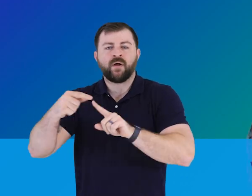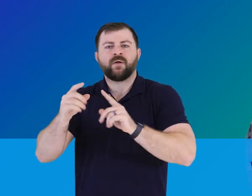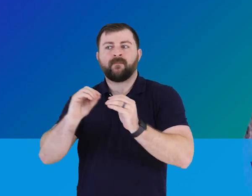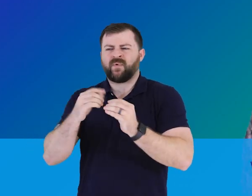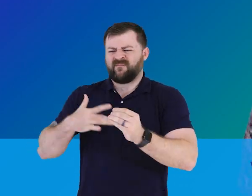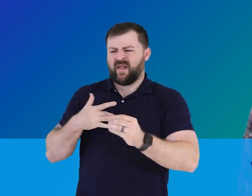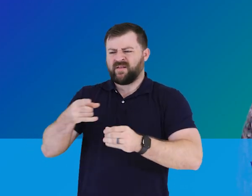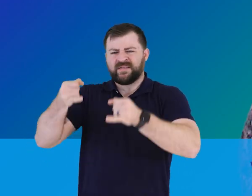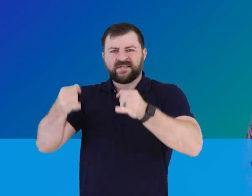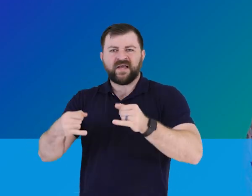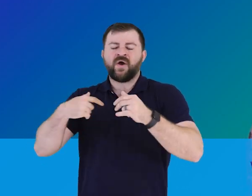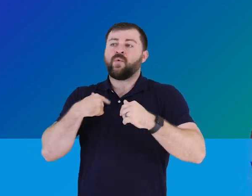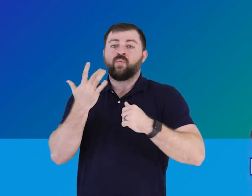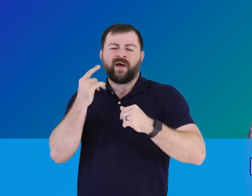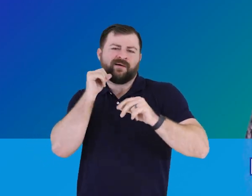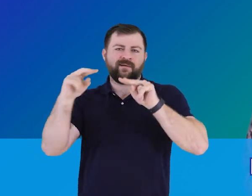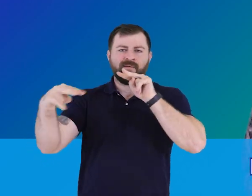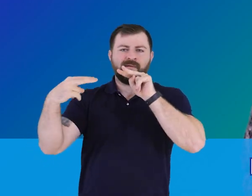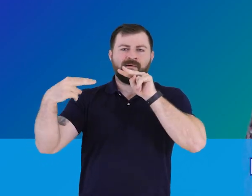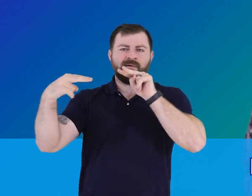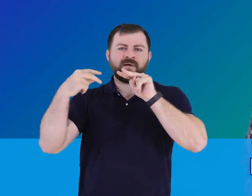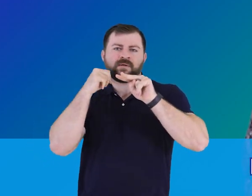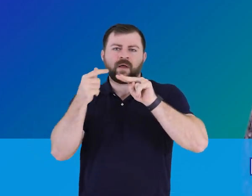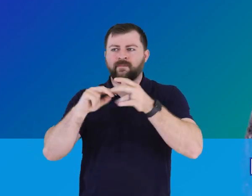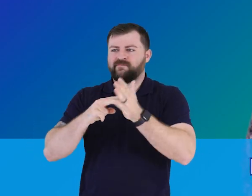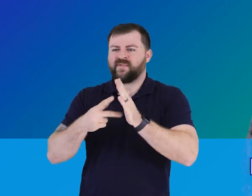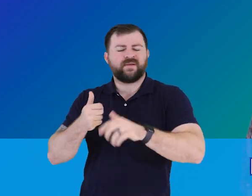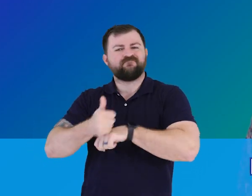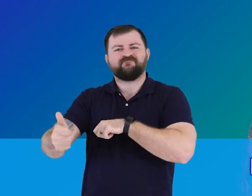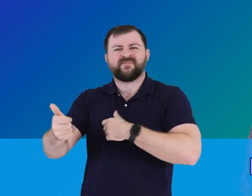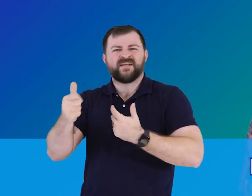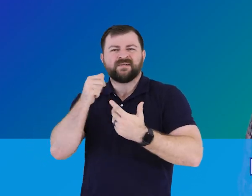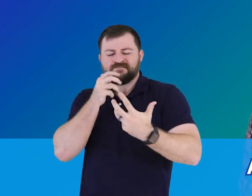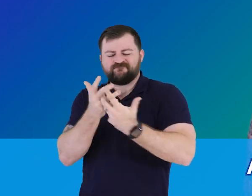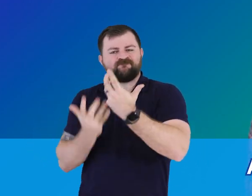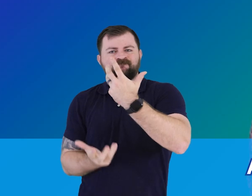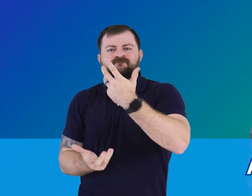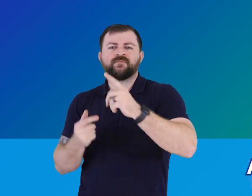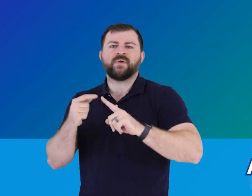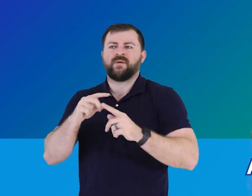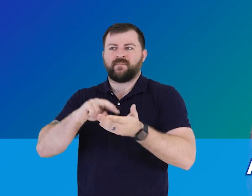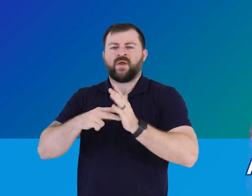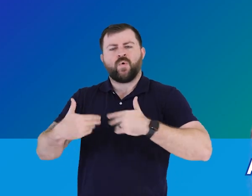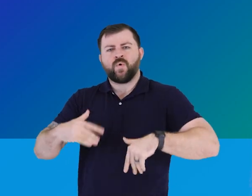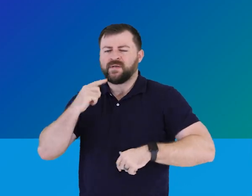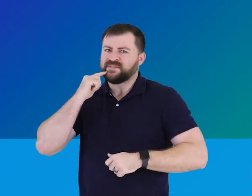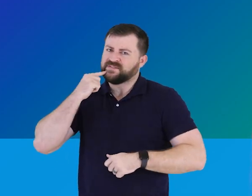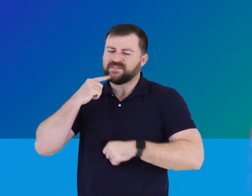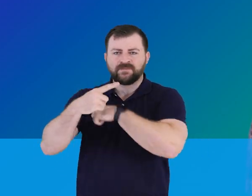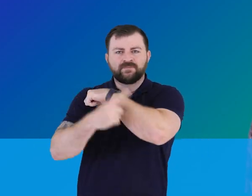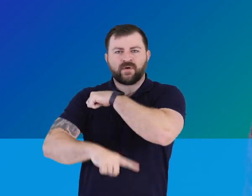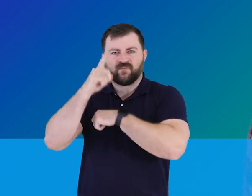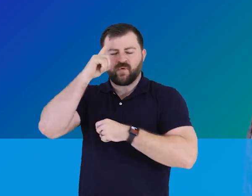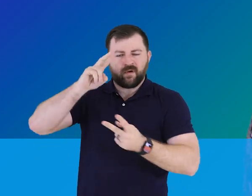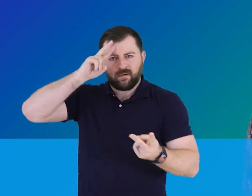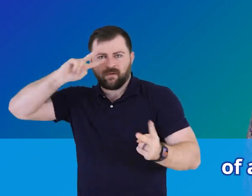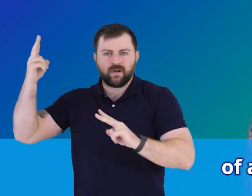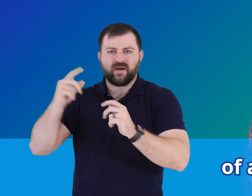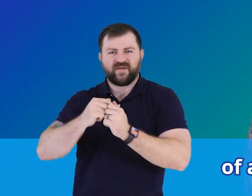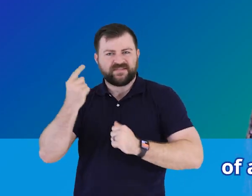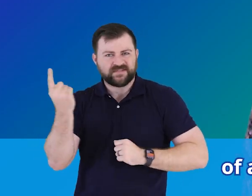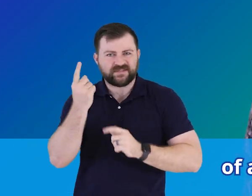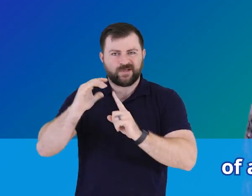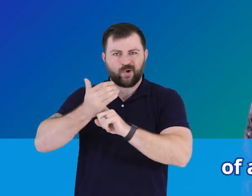were disrespecting the court by not looking her in the eye, a rather serious consequence for the misinterpretation